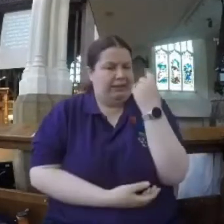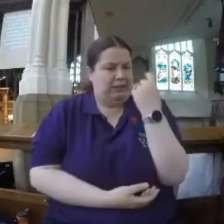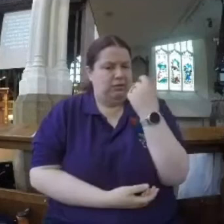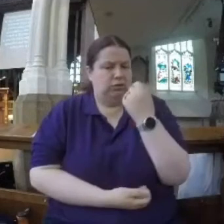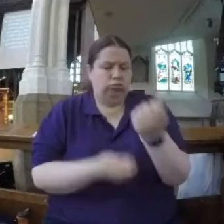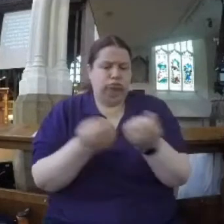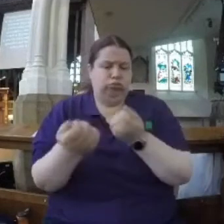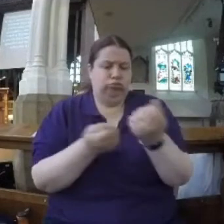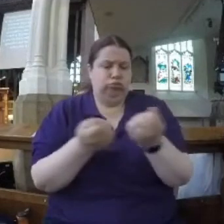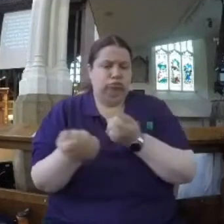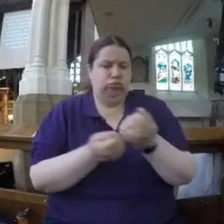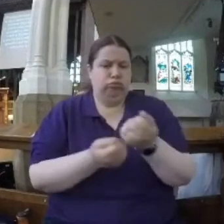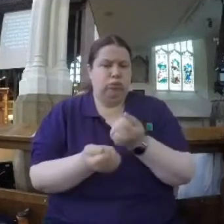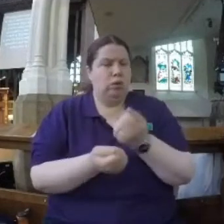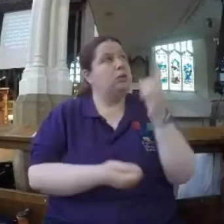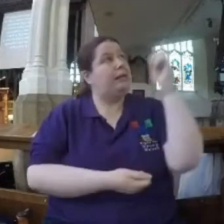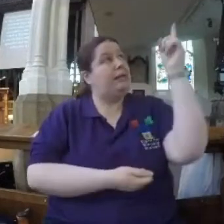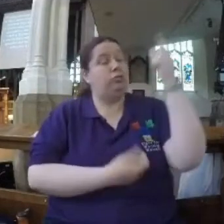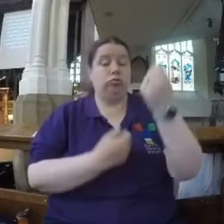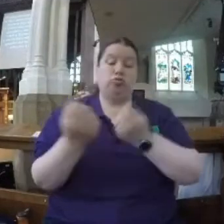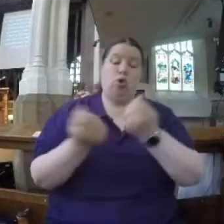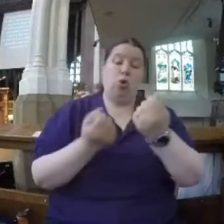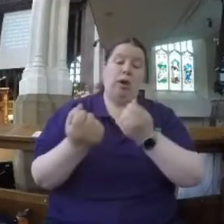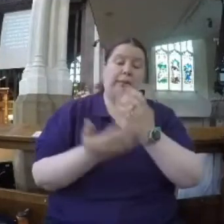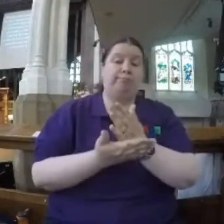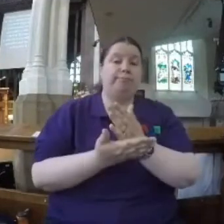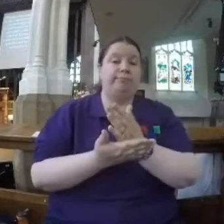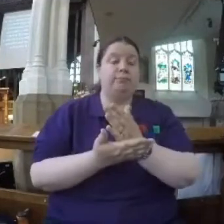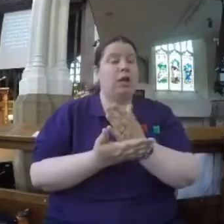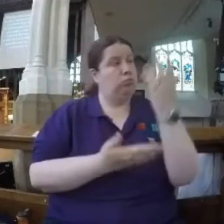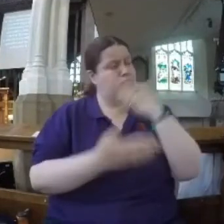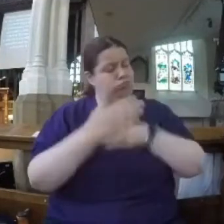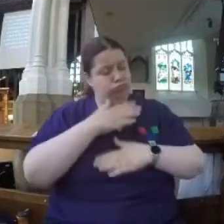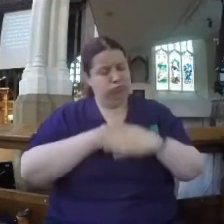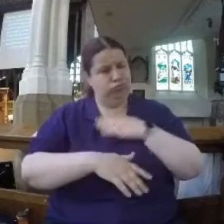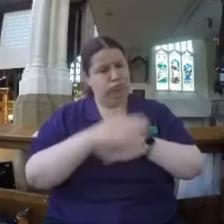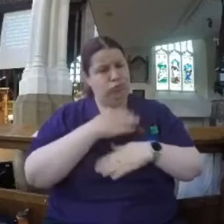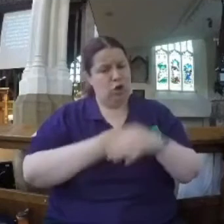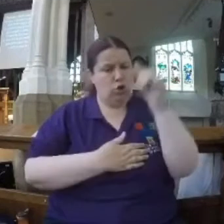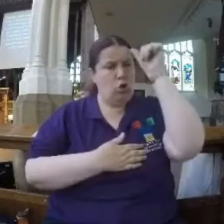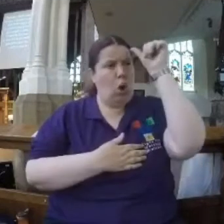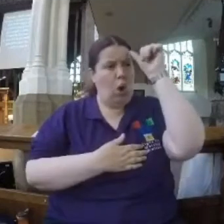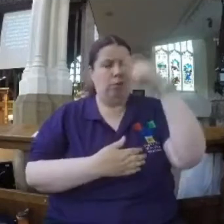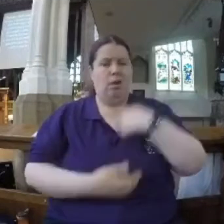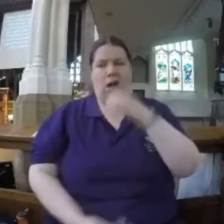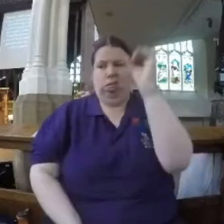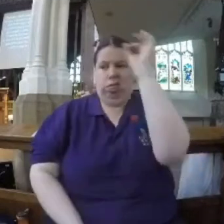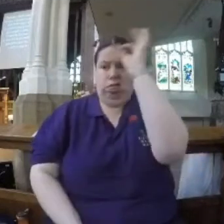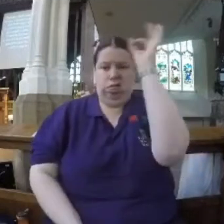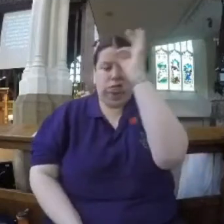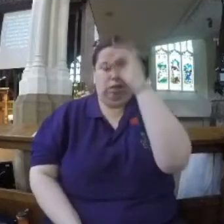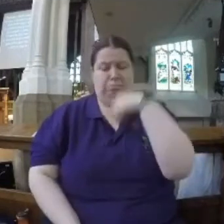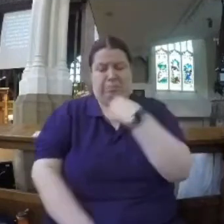because he himself is God controlled. Who has the humility to recognize his own ignorance and his own